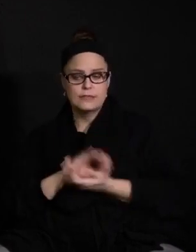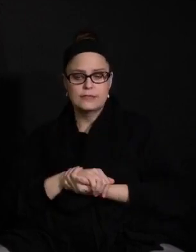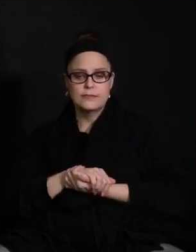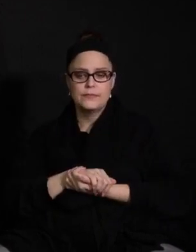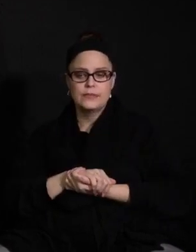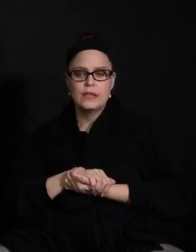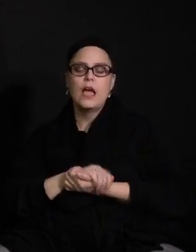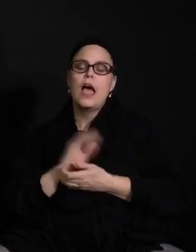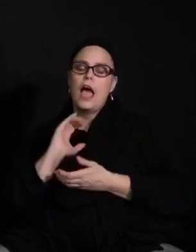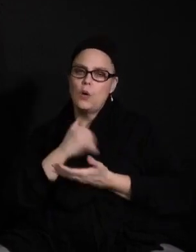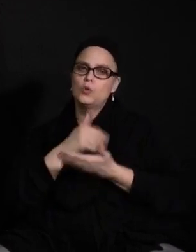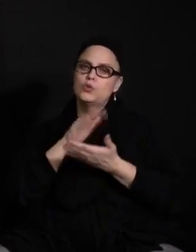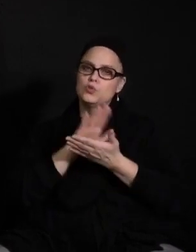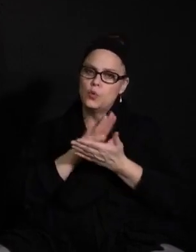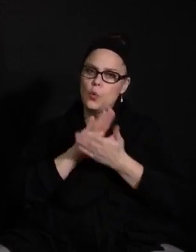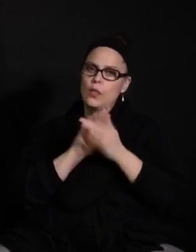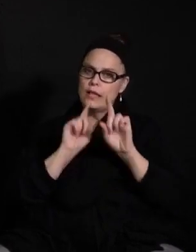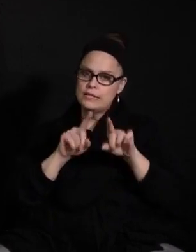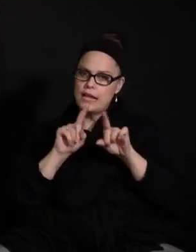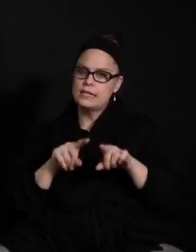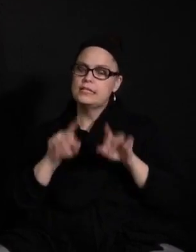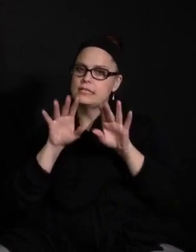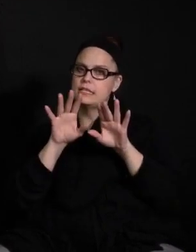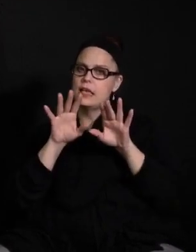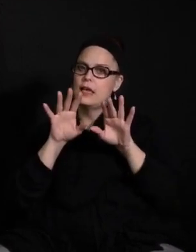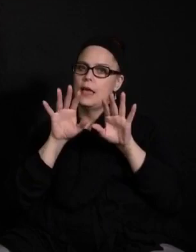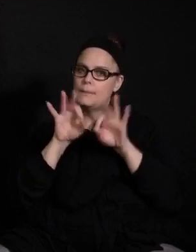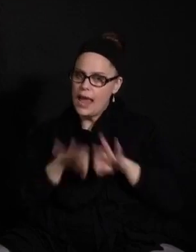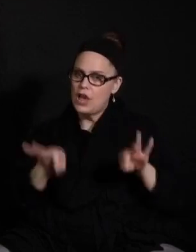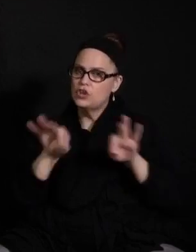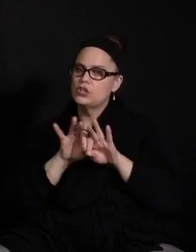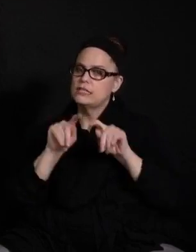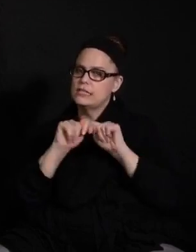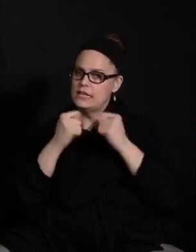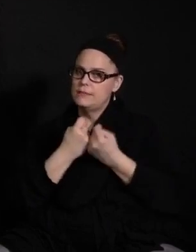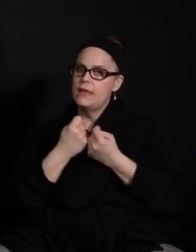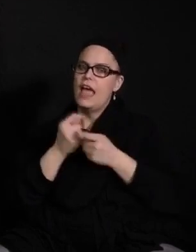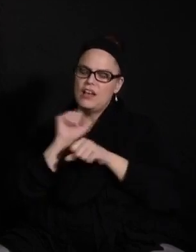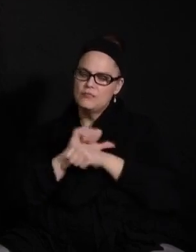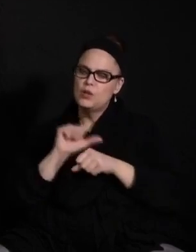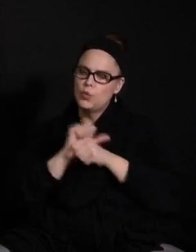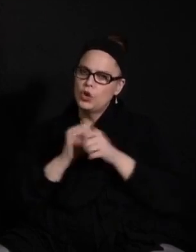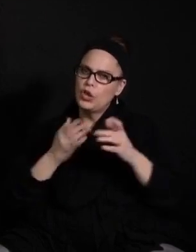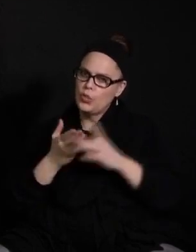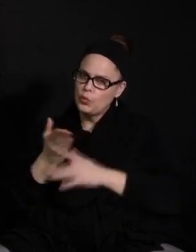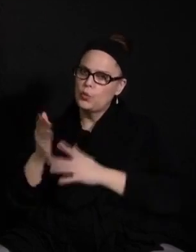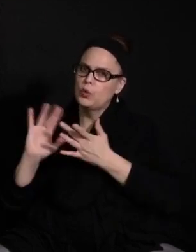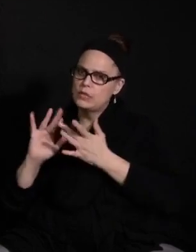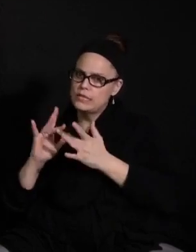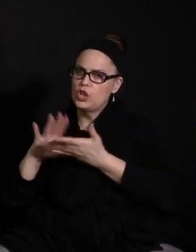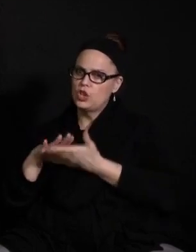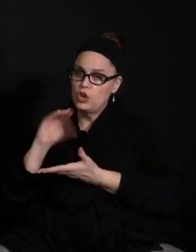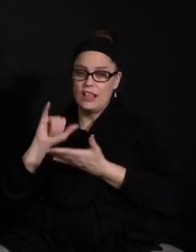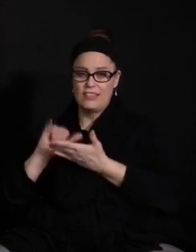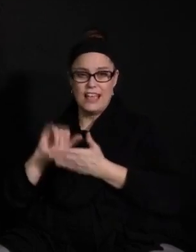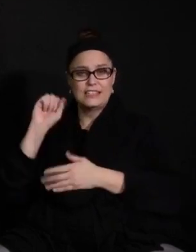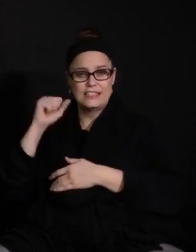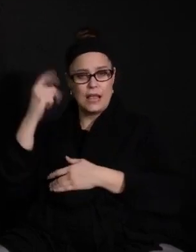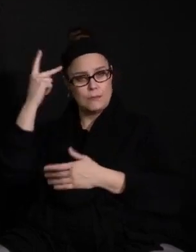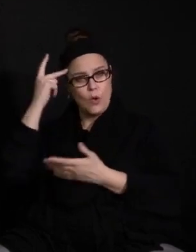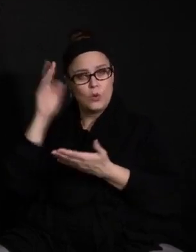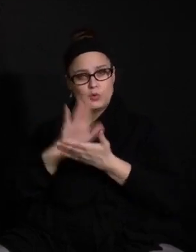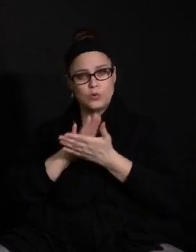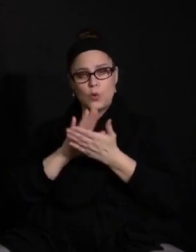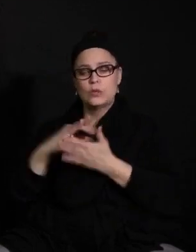our school attendance matters team, they have been working throughout distance learning and those are St. Paul school staff that partner